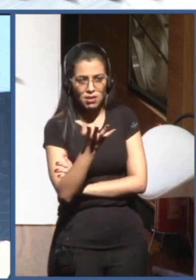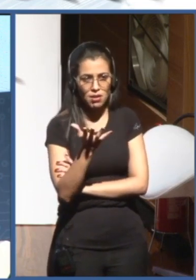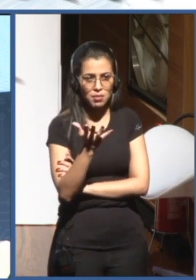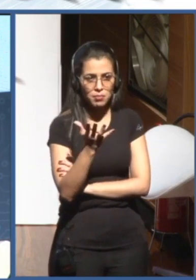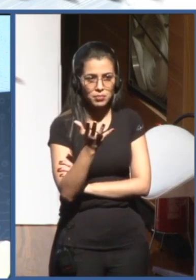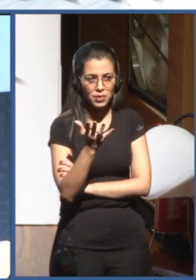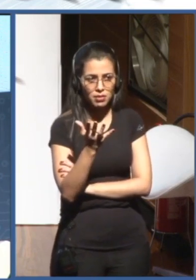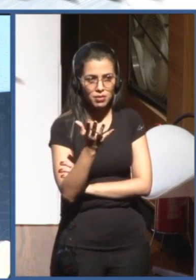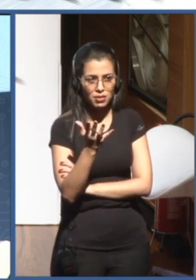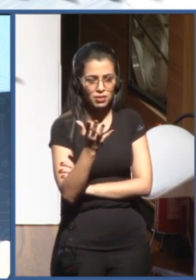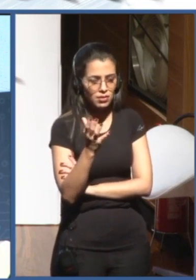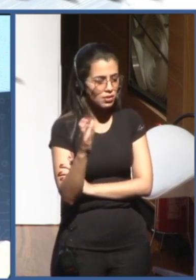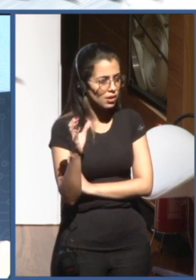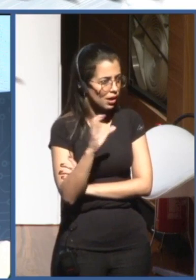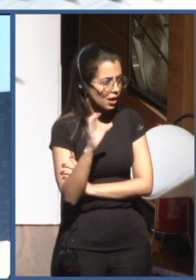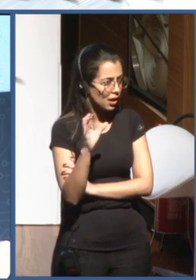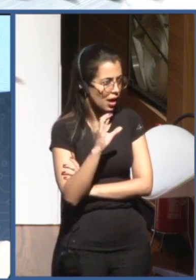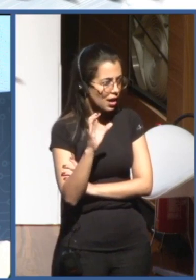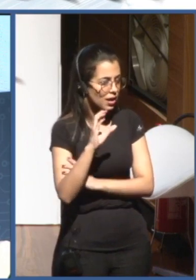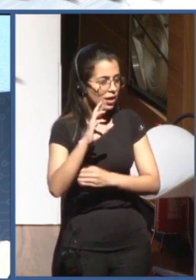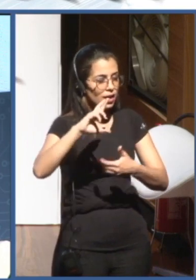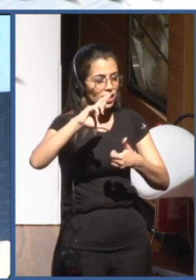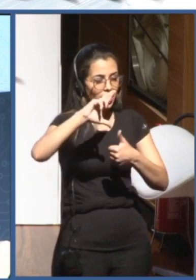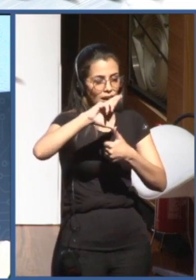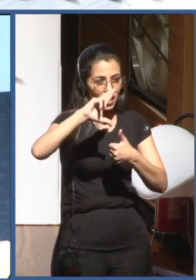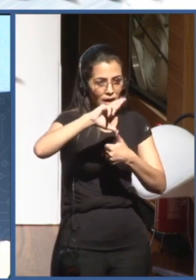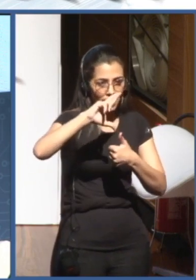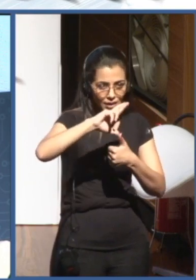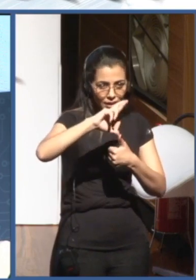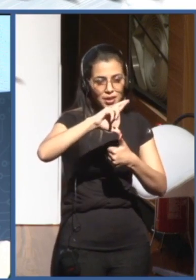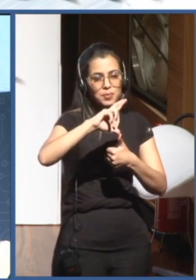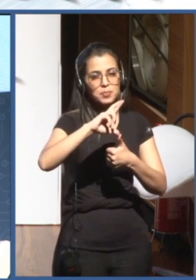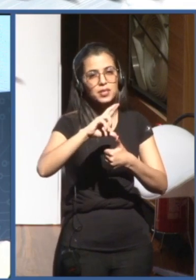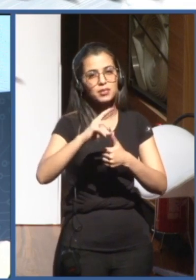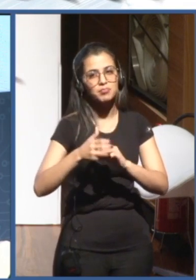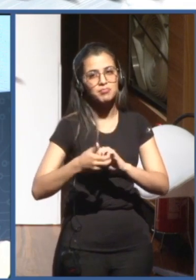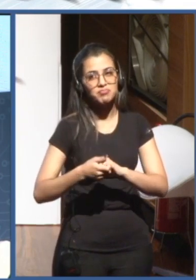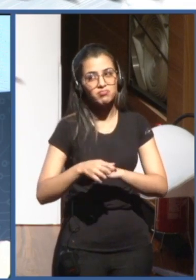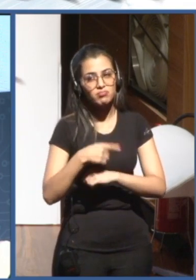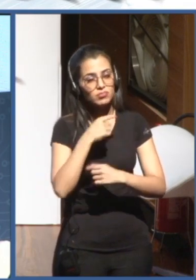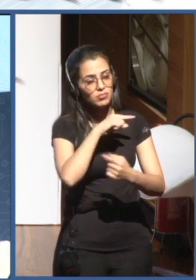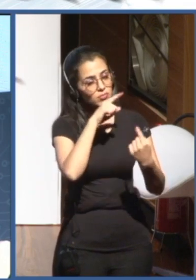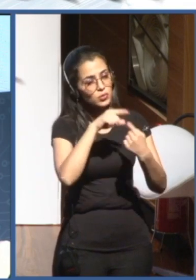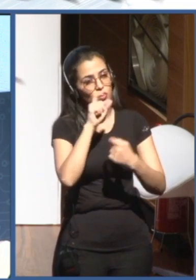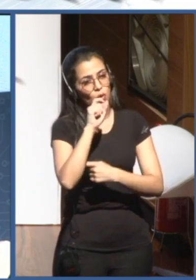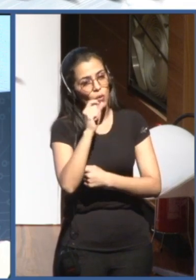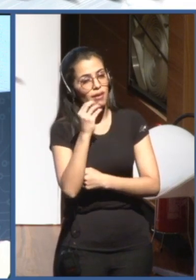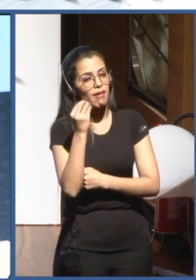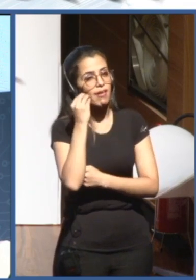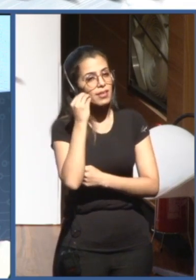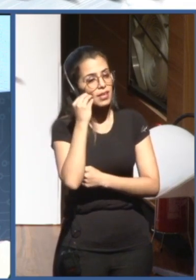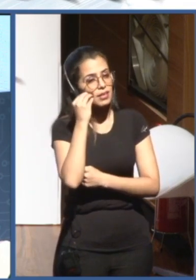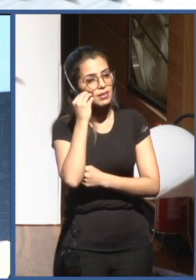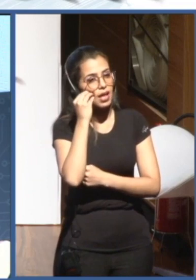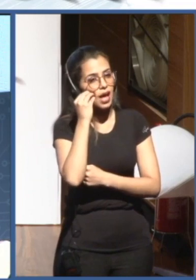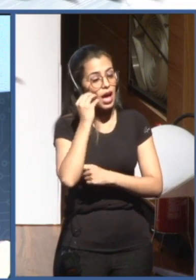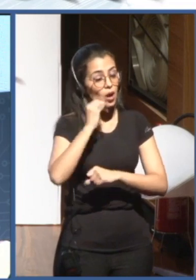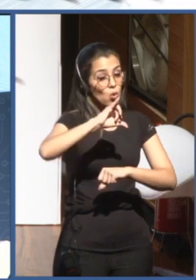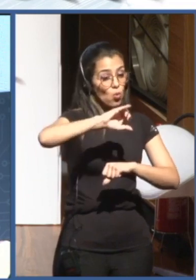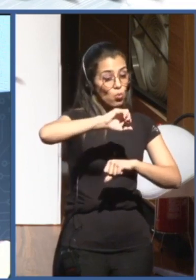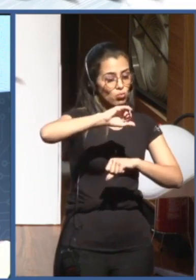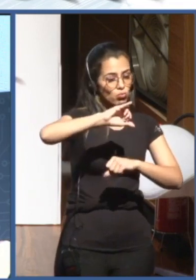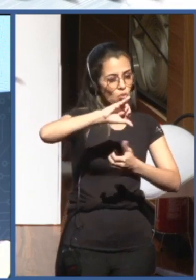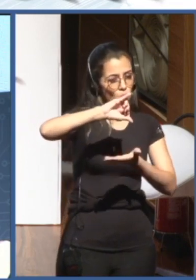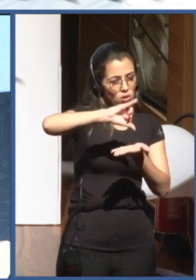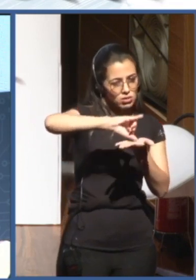one goal is also to establish, we know that there are other centers in the field of AI. Yes, China has already a network